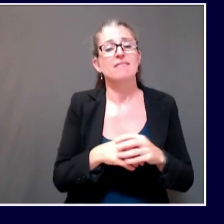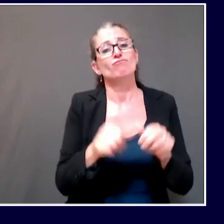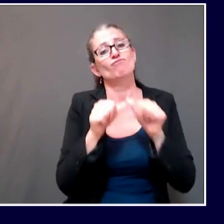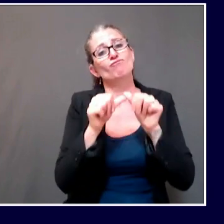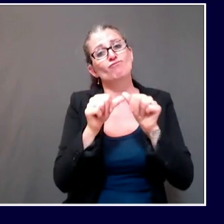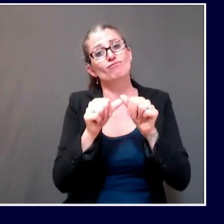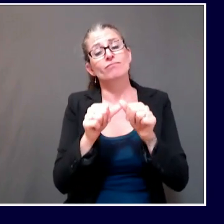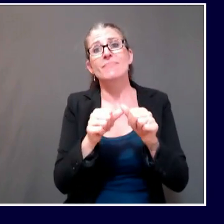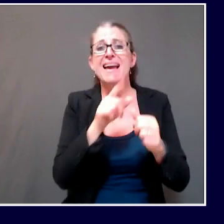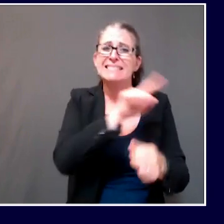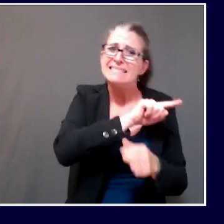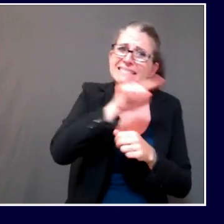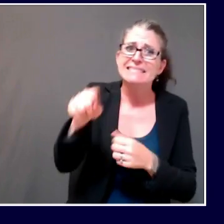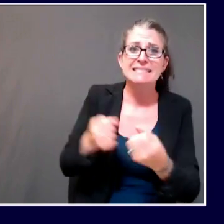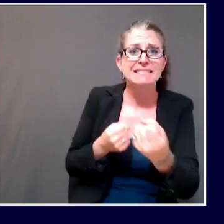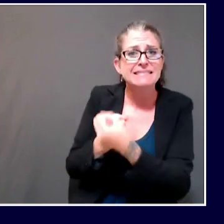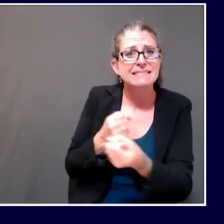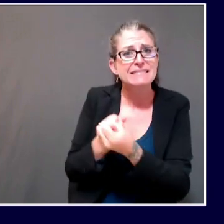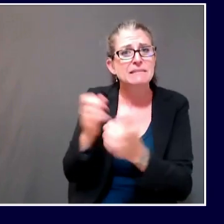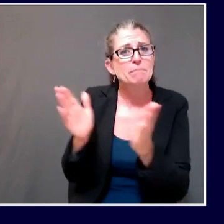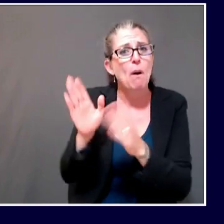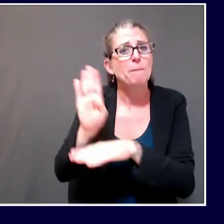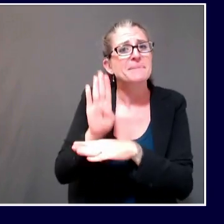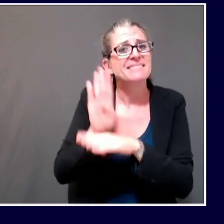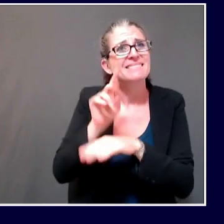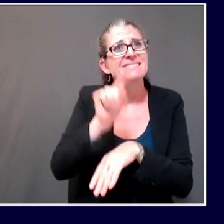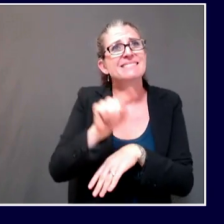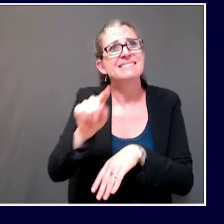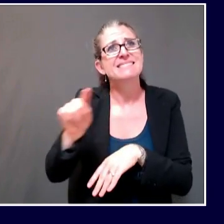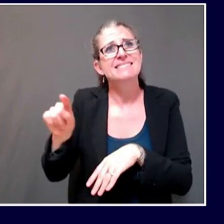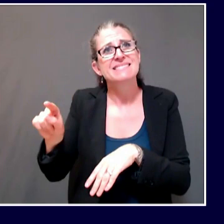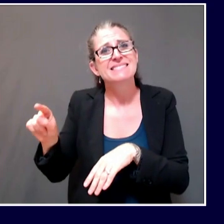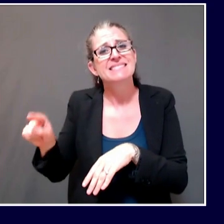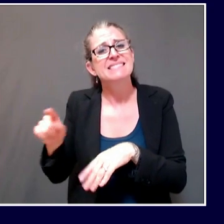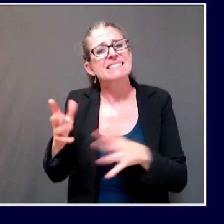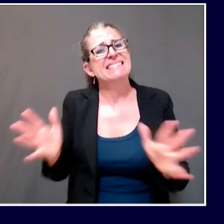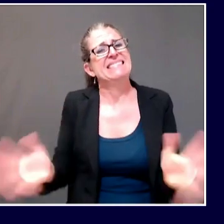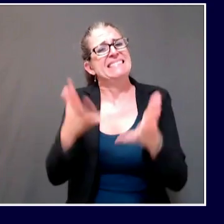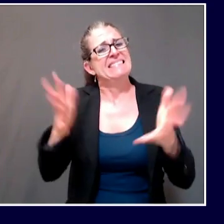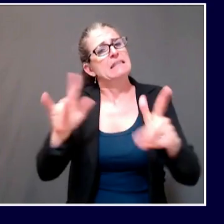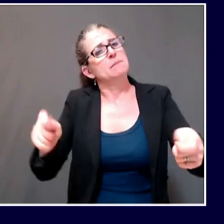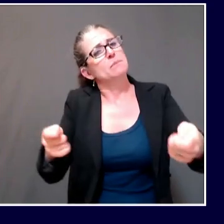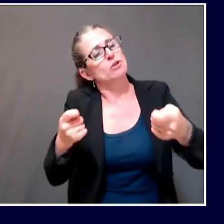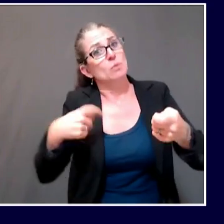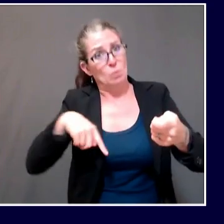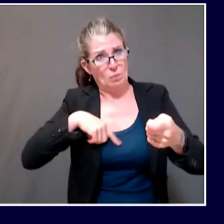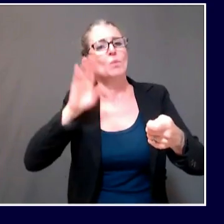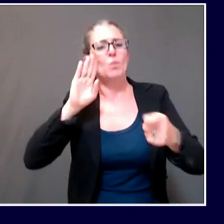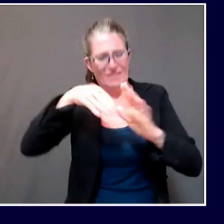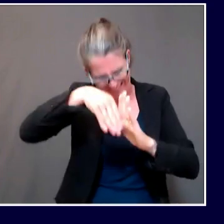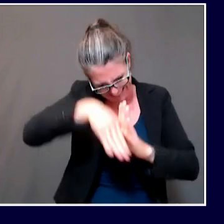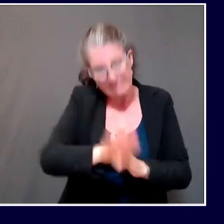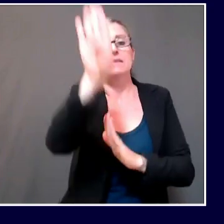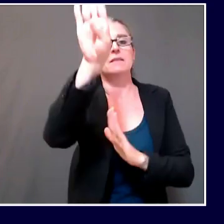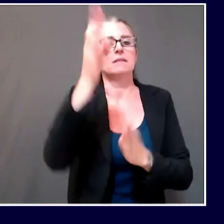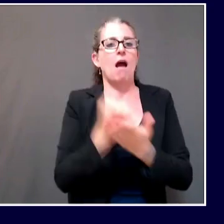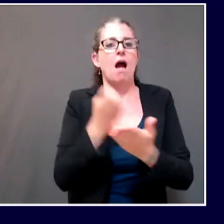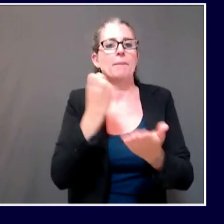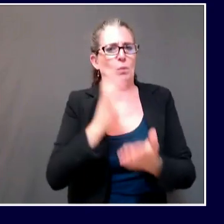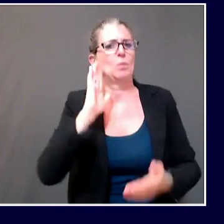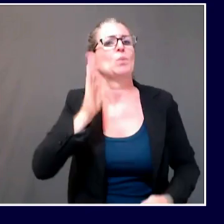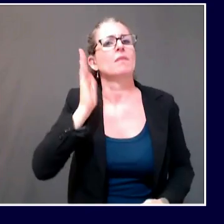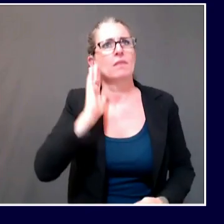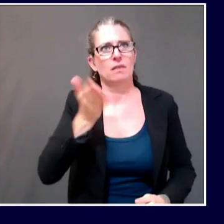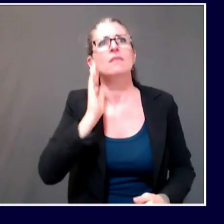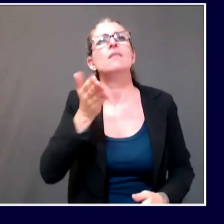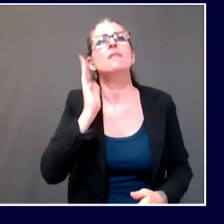start the road to economic recovery while limiting the spread of this dangerous virus as Maine people have done for many